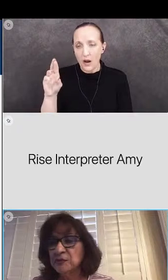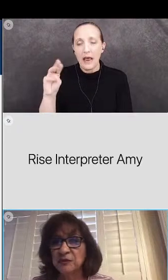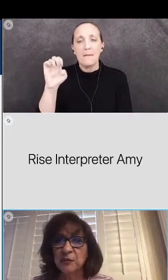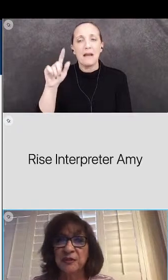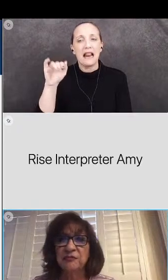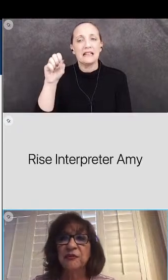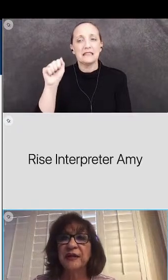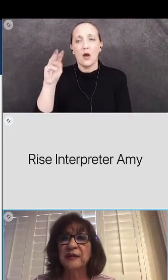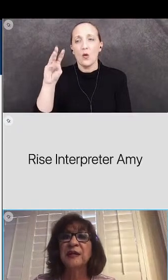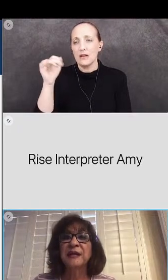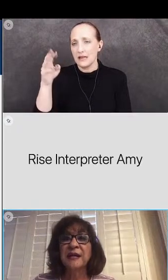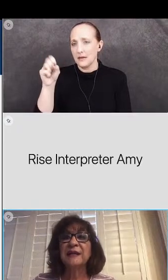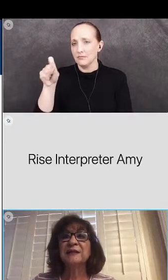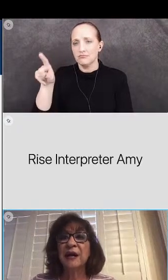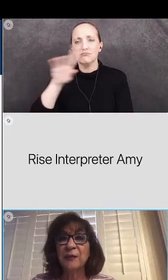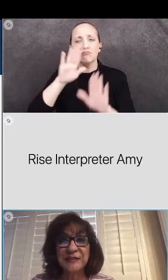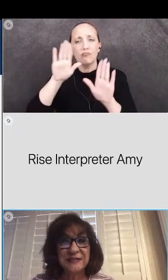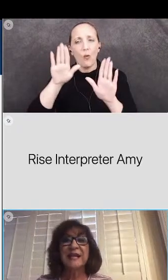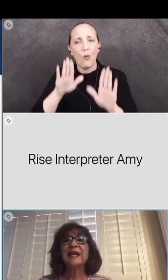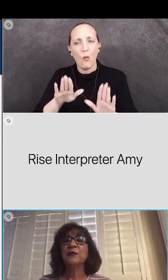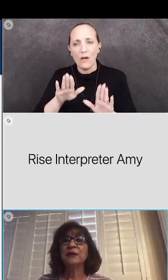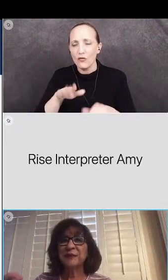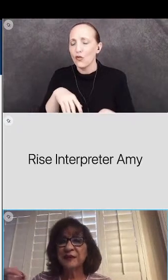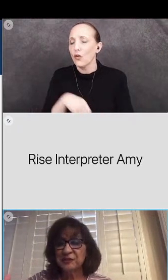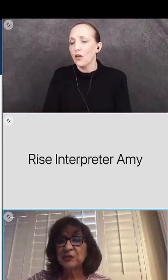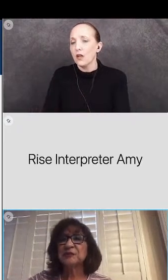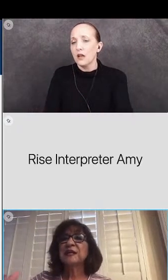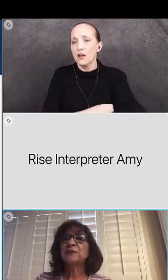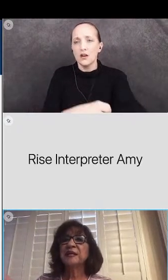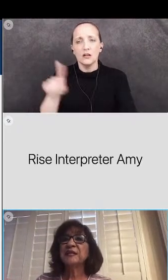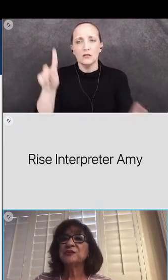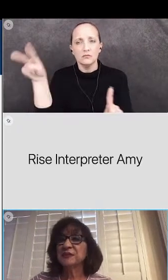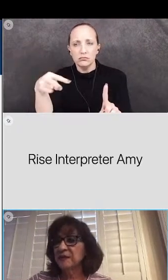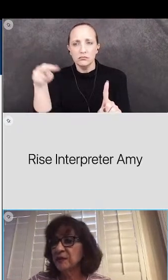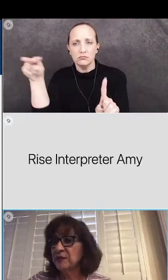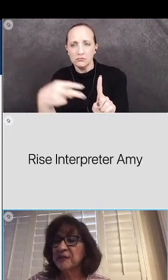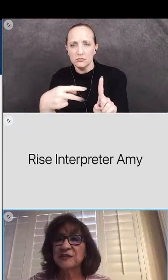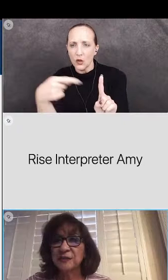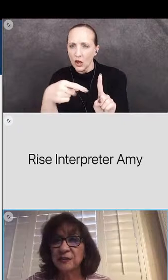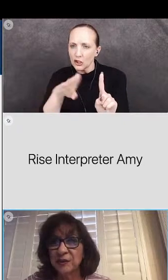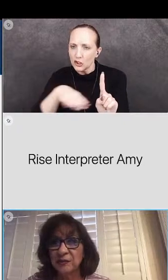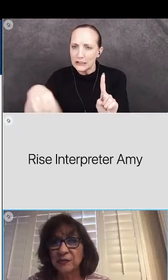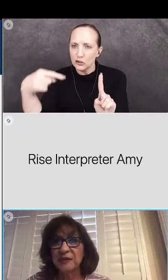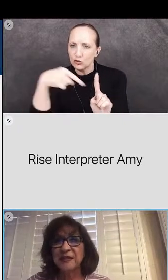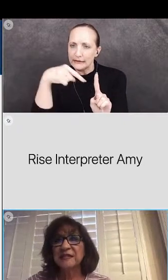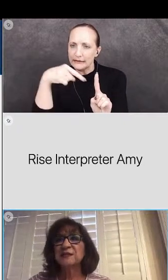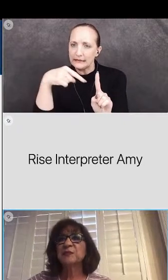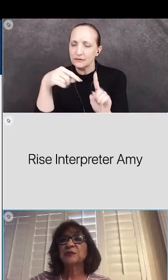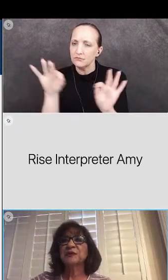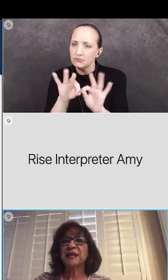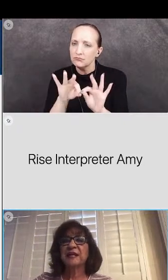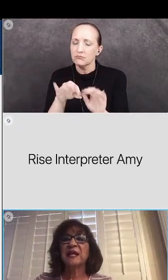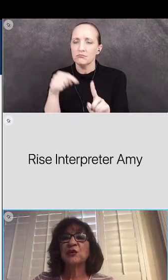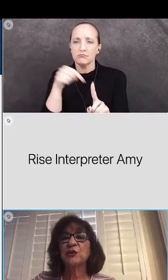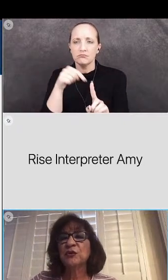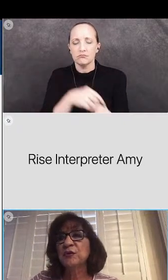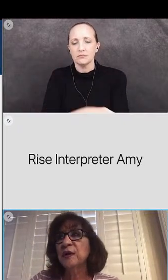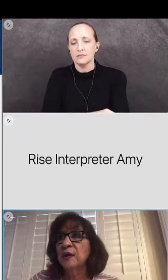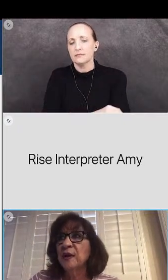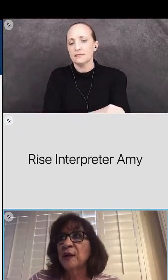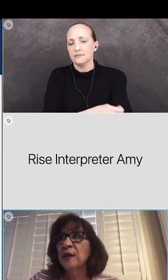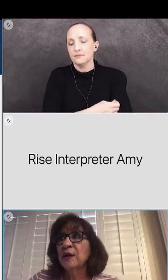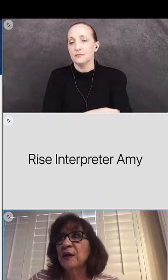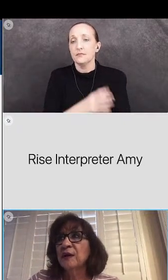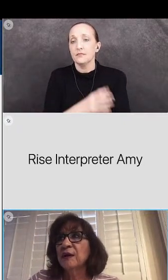absolutely wonderful. And, and always saying, hey, what about our children? We need to, you know, these are, you know, the kids are important. And,